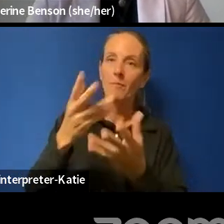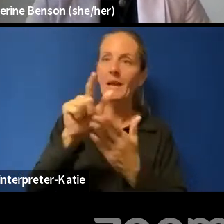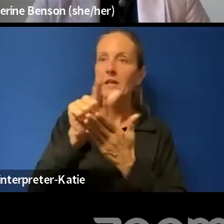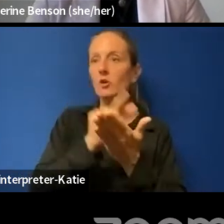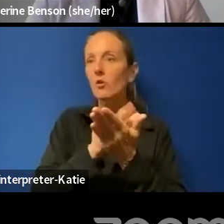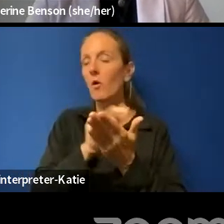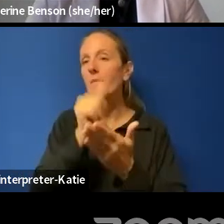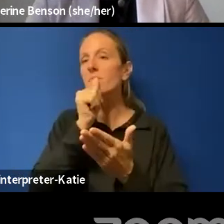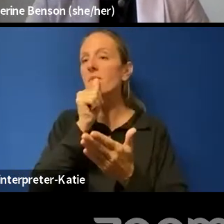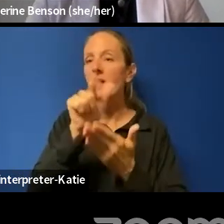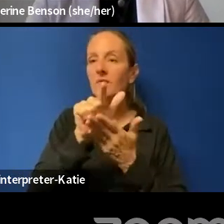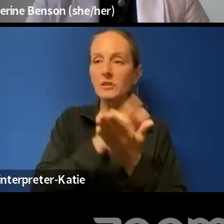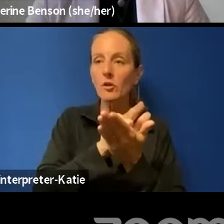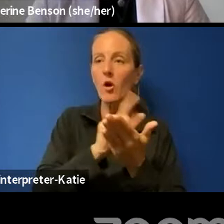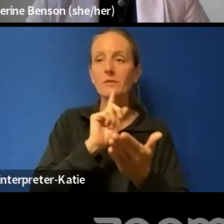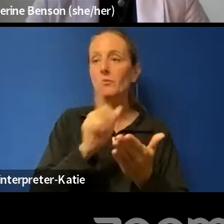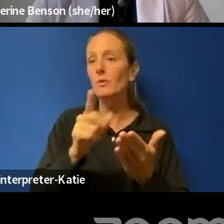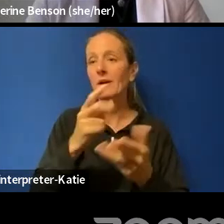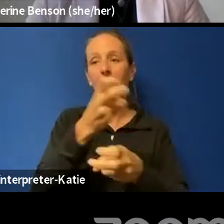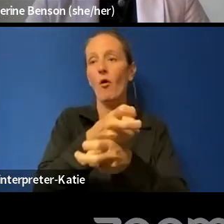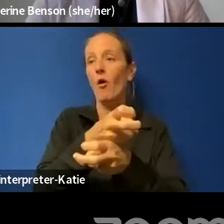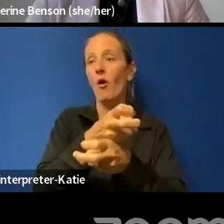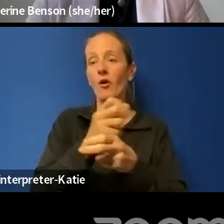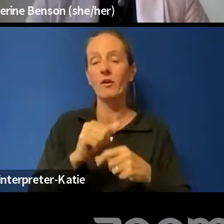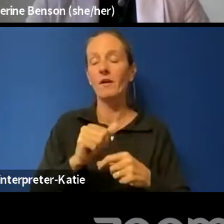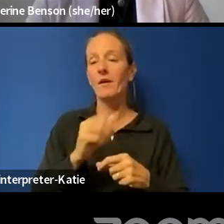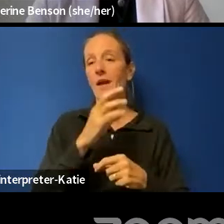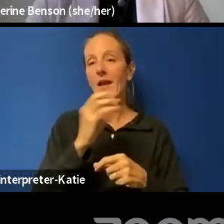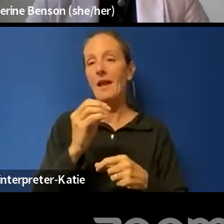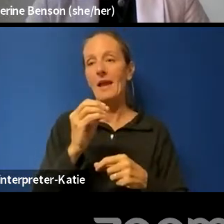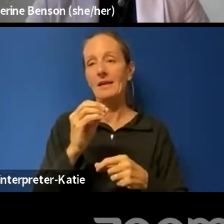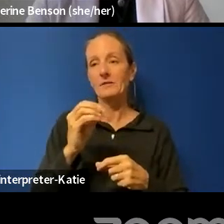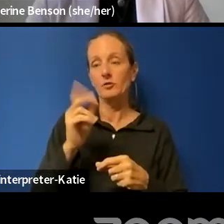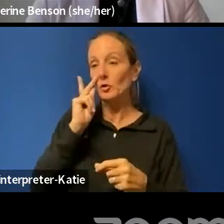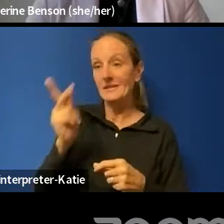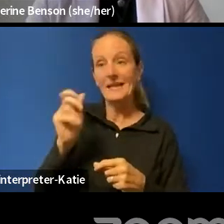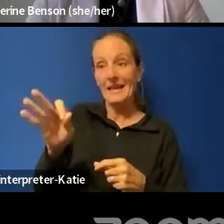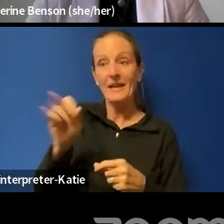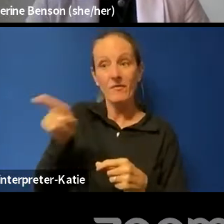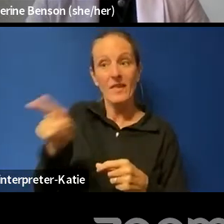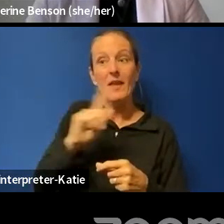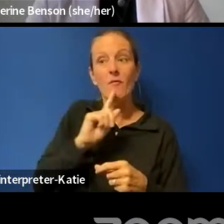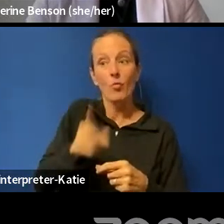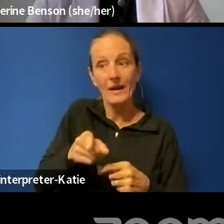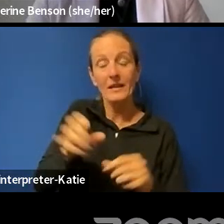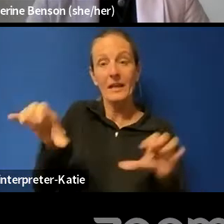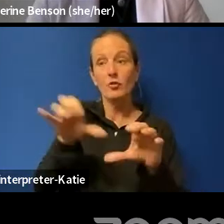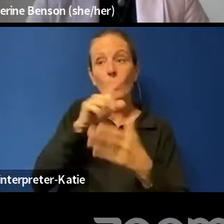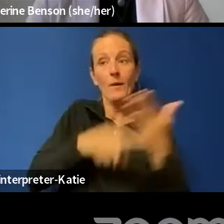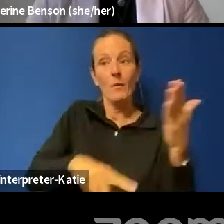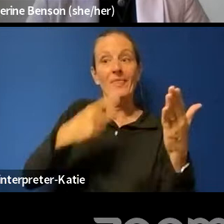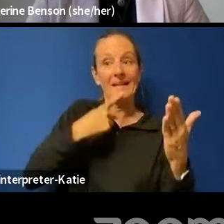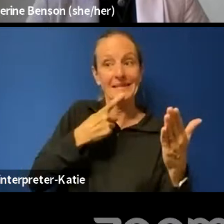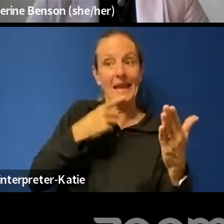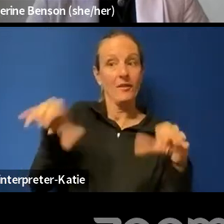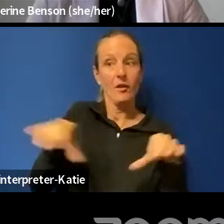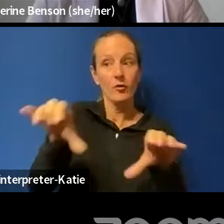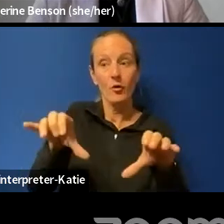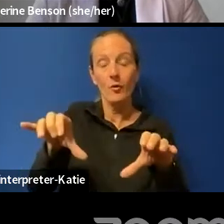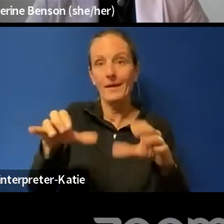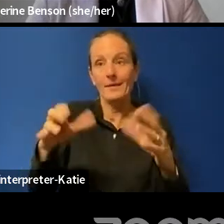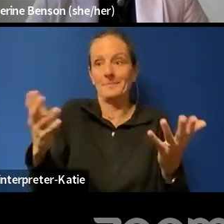peer behind the scene and, and to see if they're really doing what they, what they say they're doing. But, you know, um,